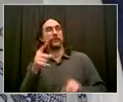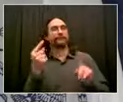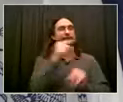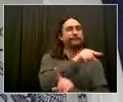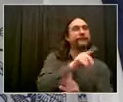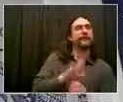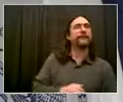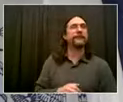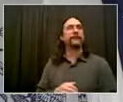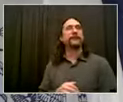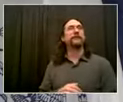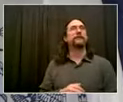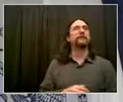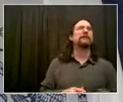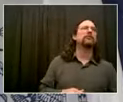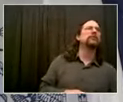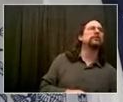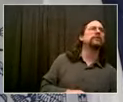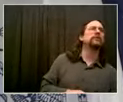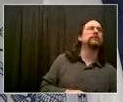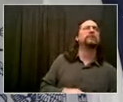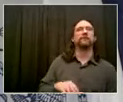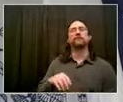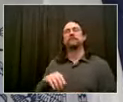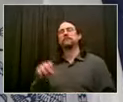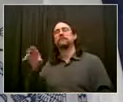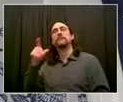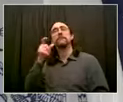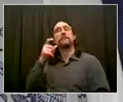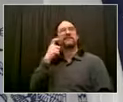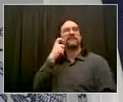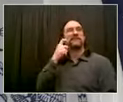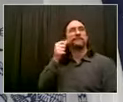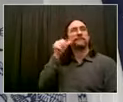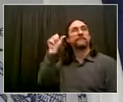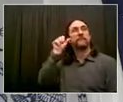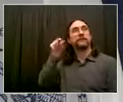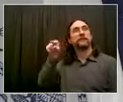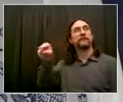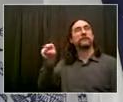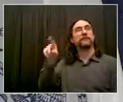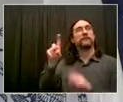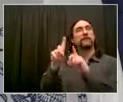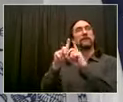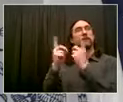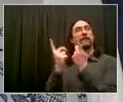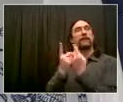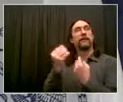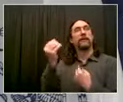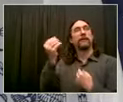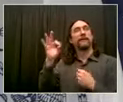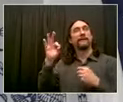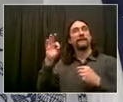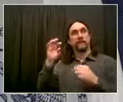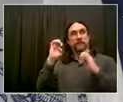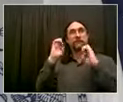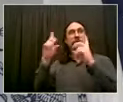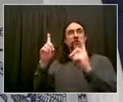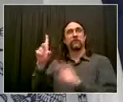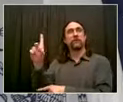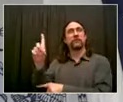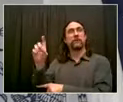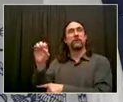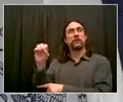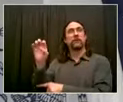made to add Italian Heritage Day to Indigenous People's Day on the calendar. And can we get your